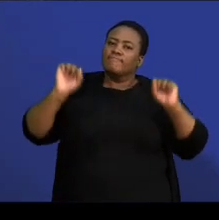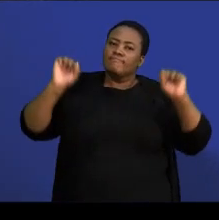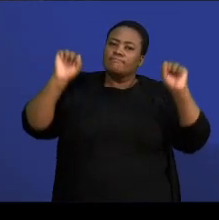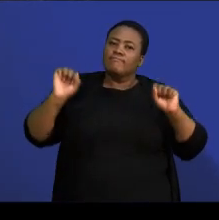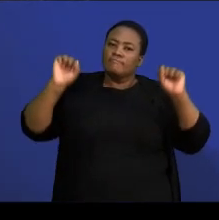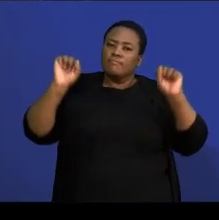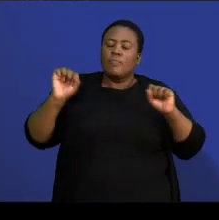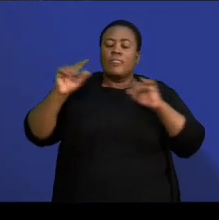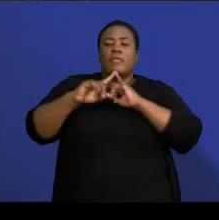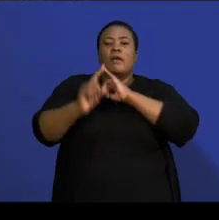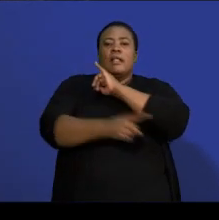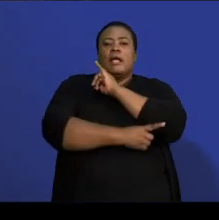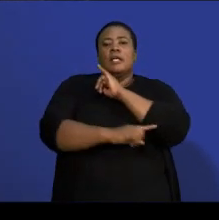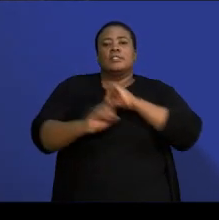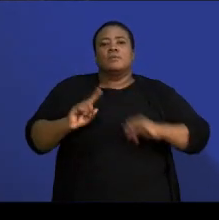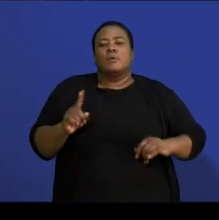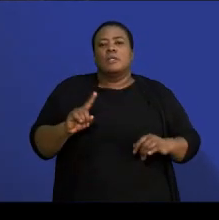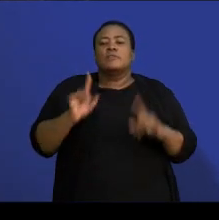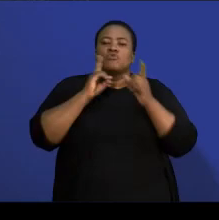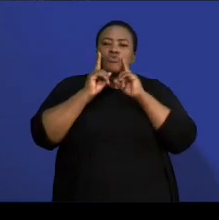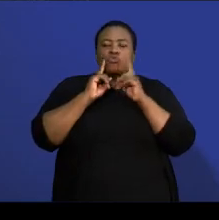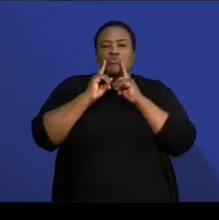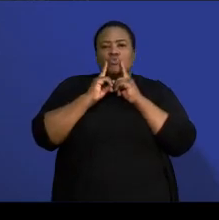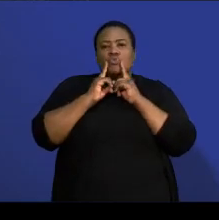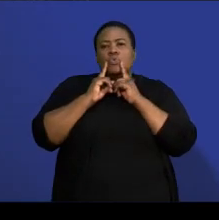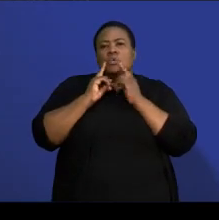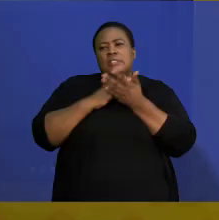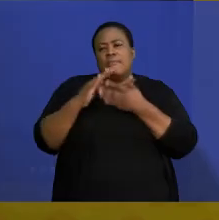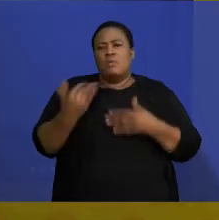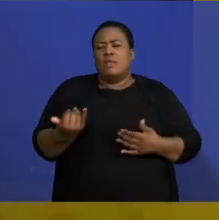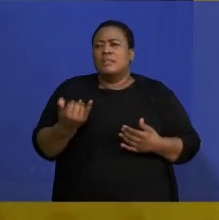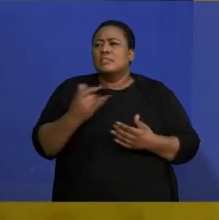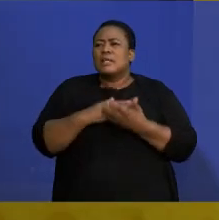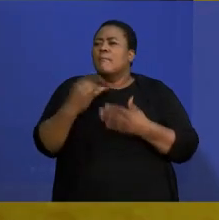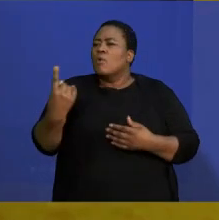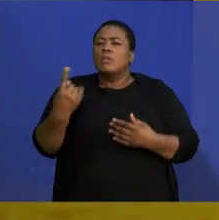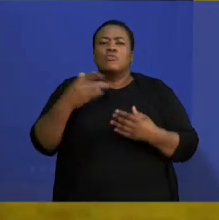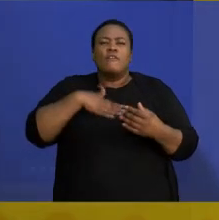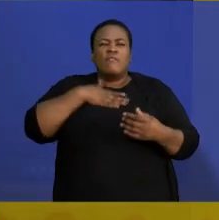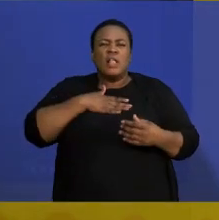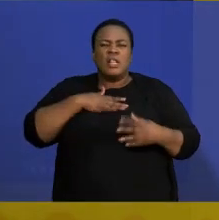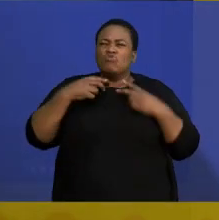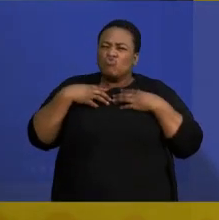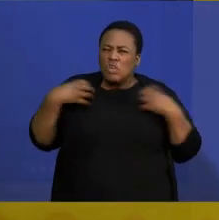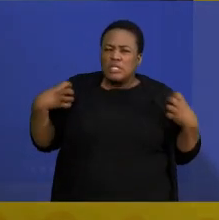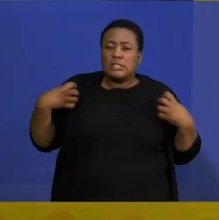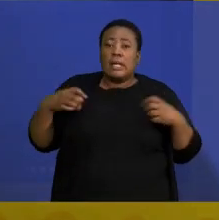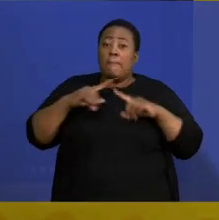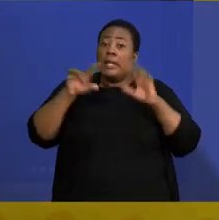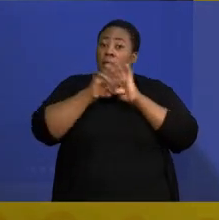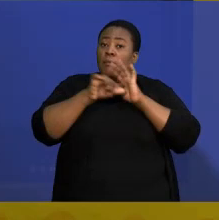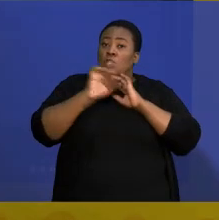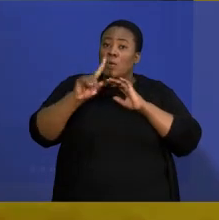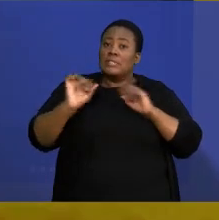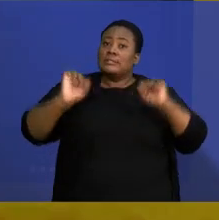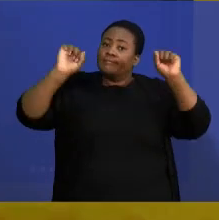the last point here is talk to someone if you are feeling stressed. Exercise is the biggest thing here, guys. You need